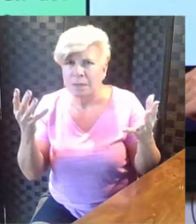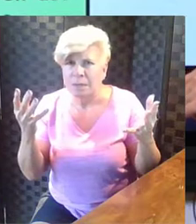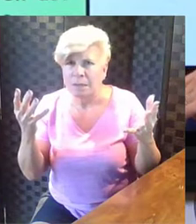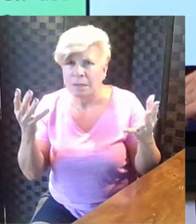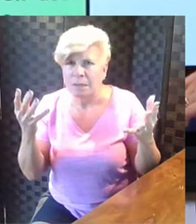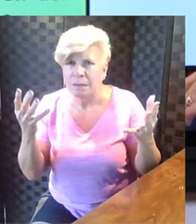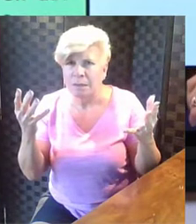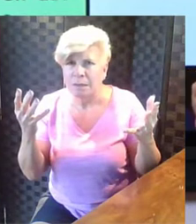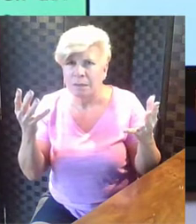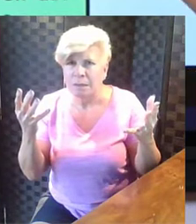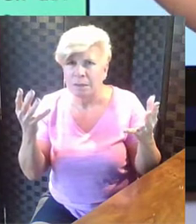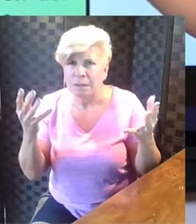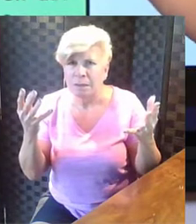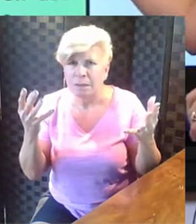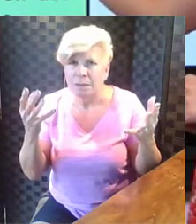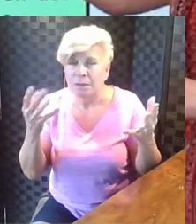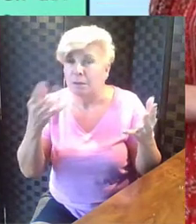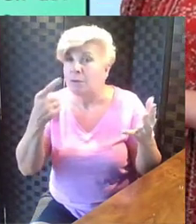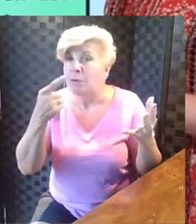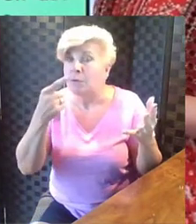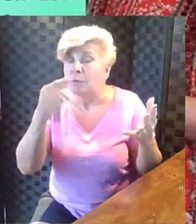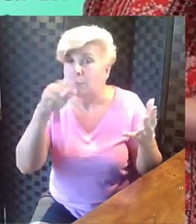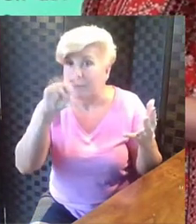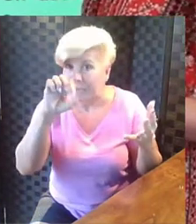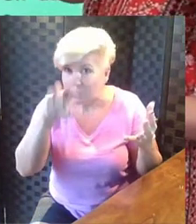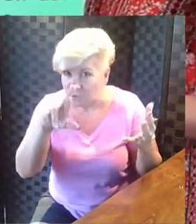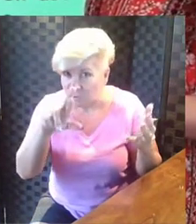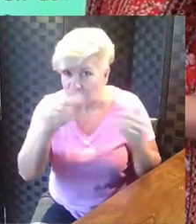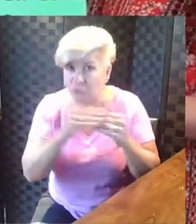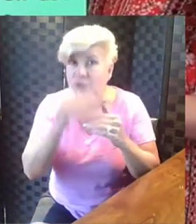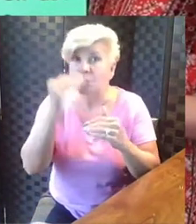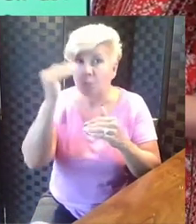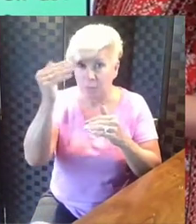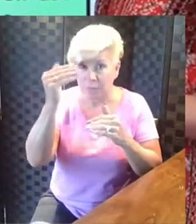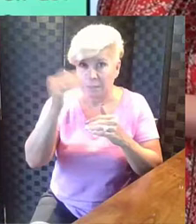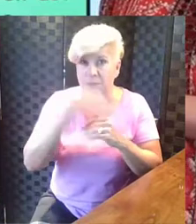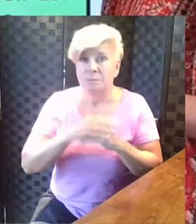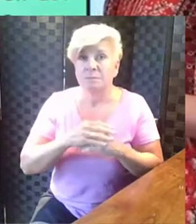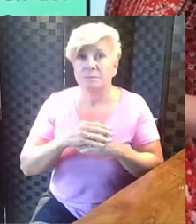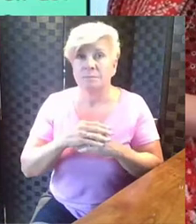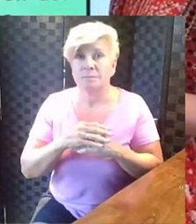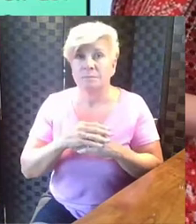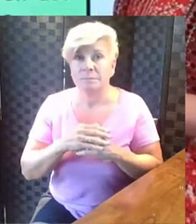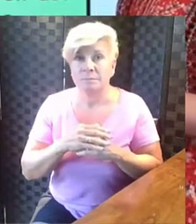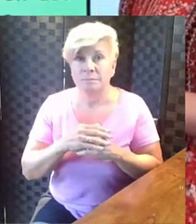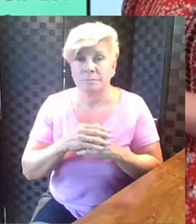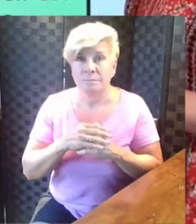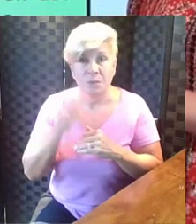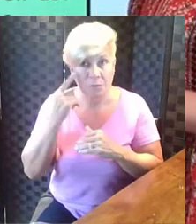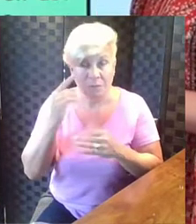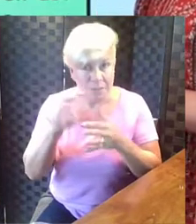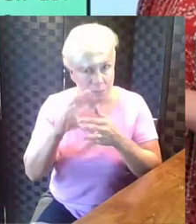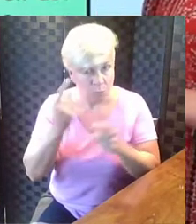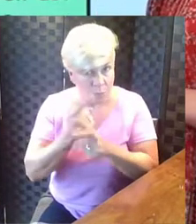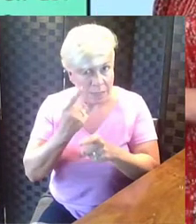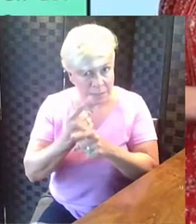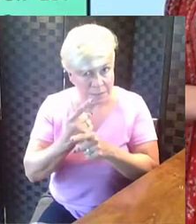greater than. Grab two. Do you agree with that statement?